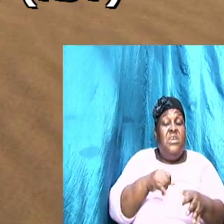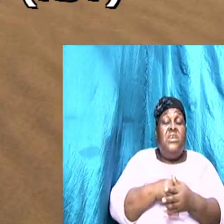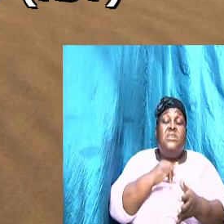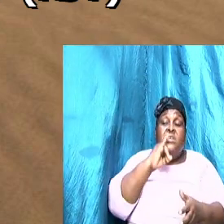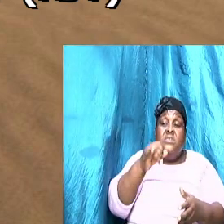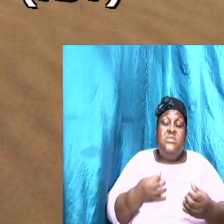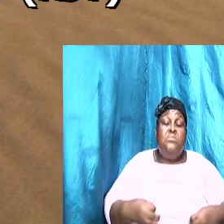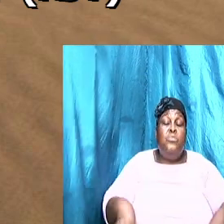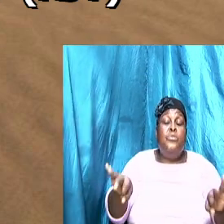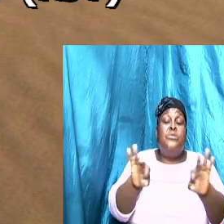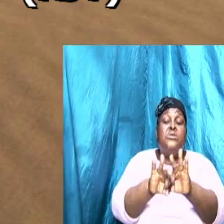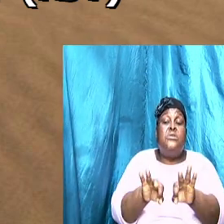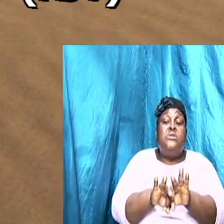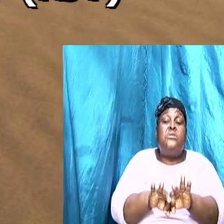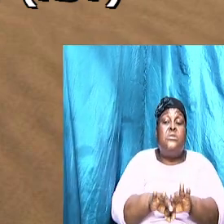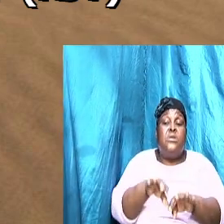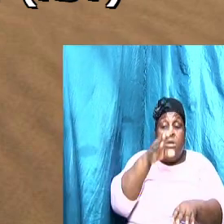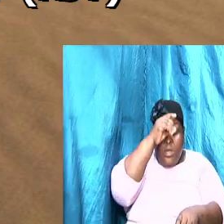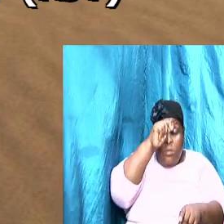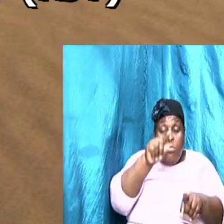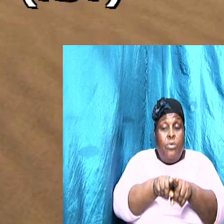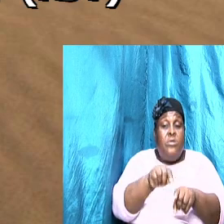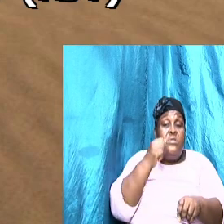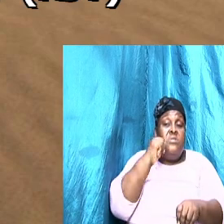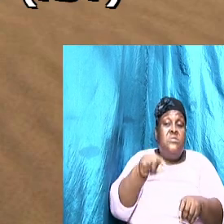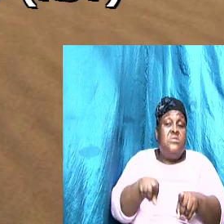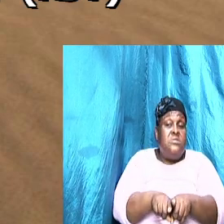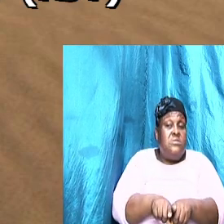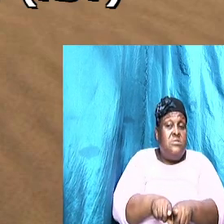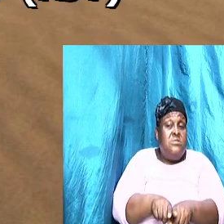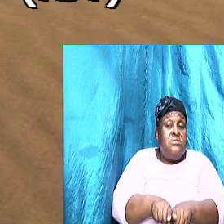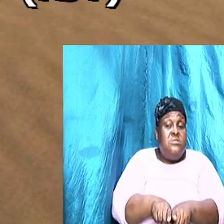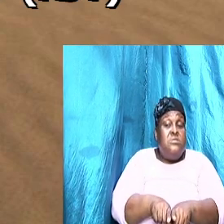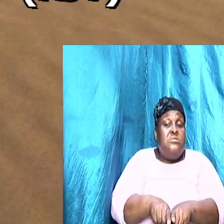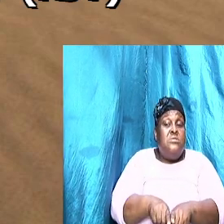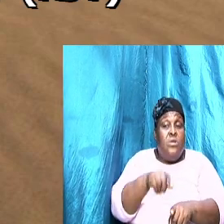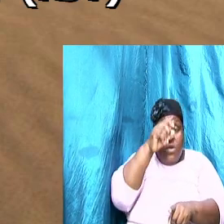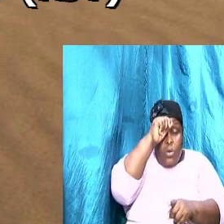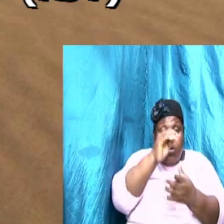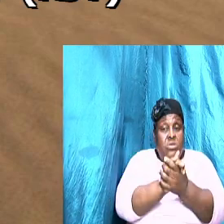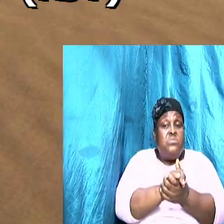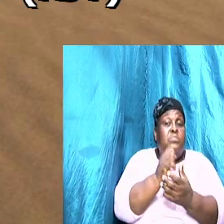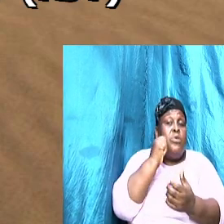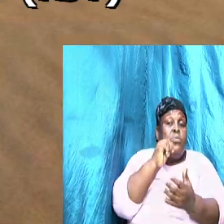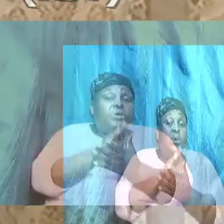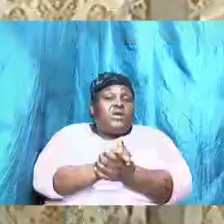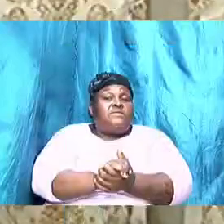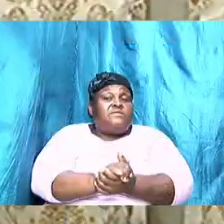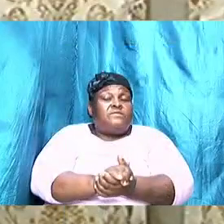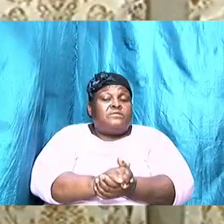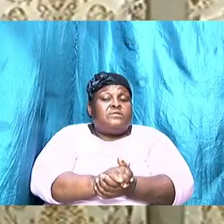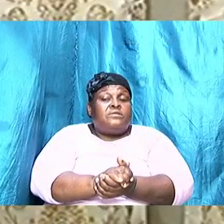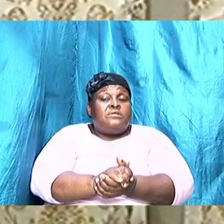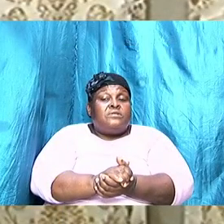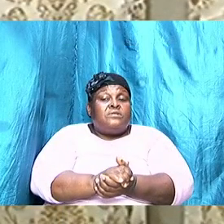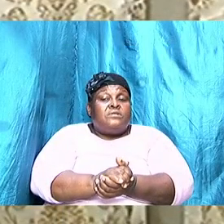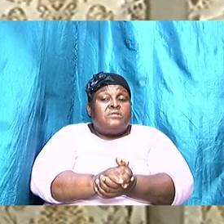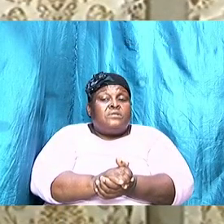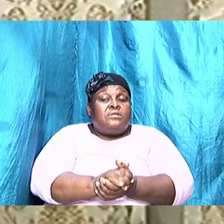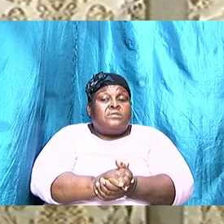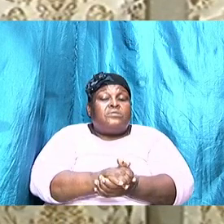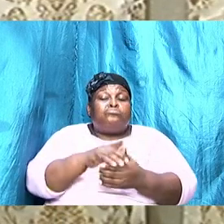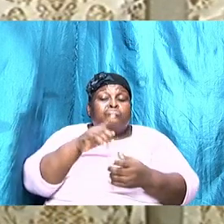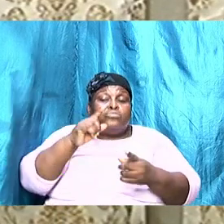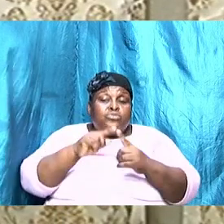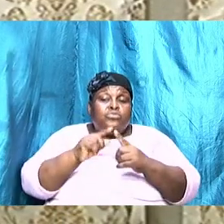is important brothers and sisters husbands and wives to